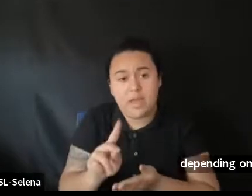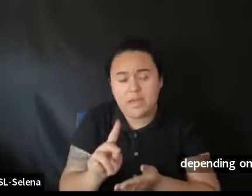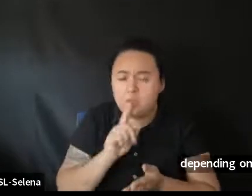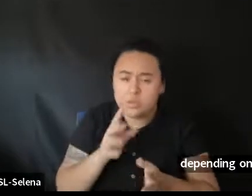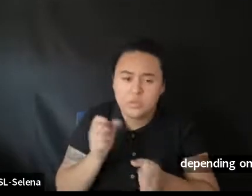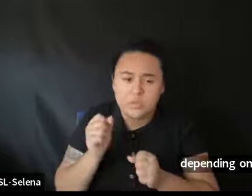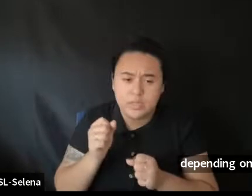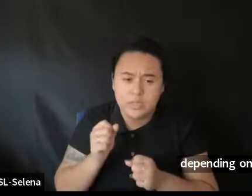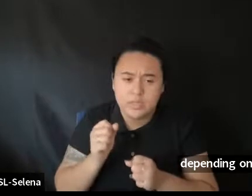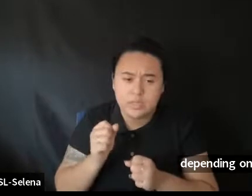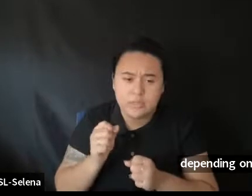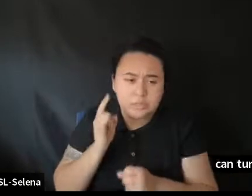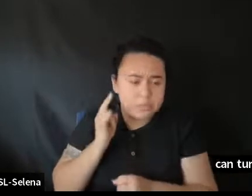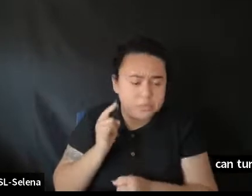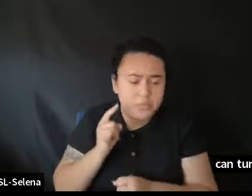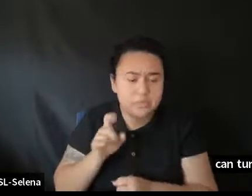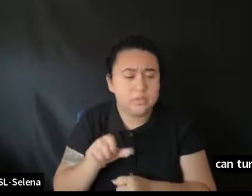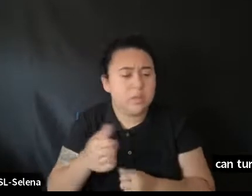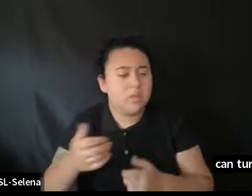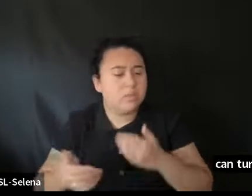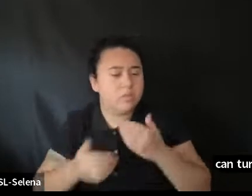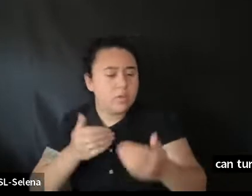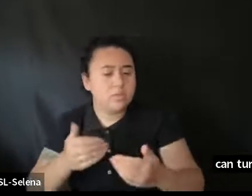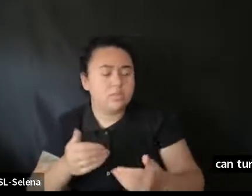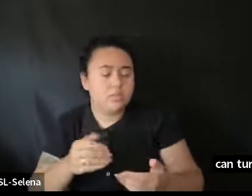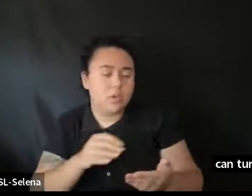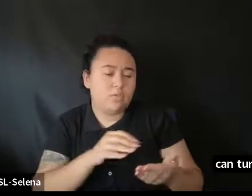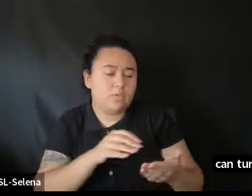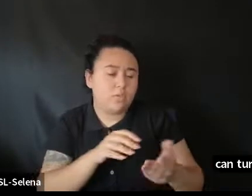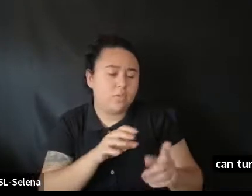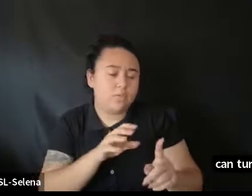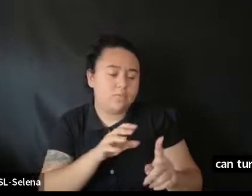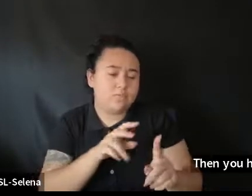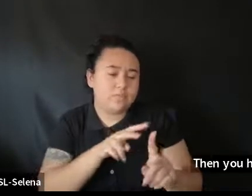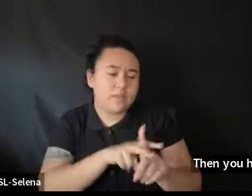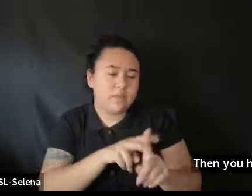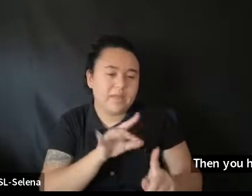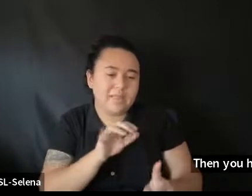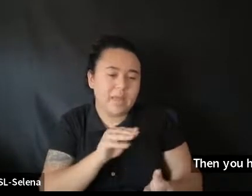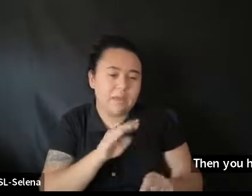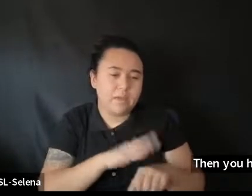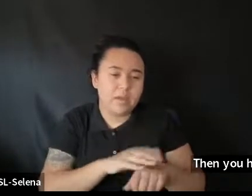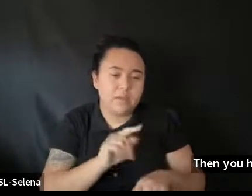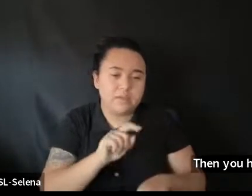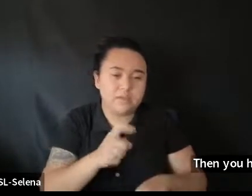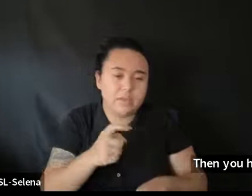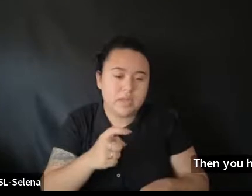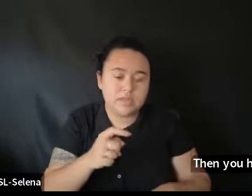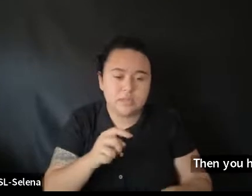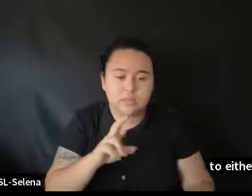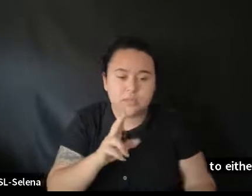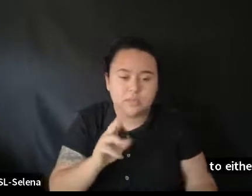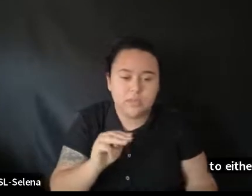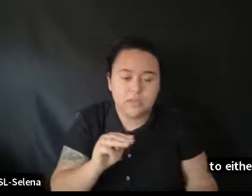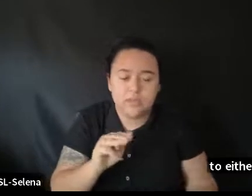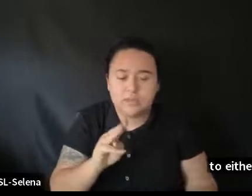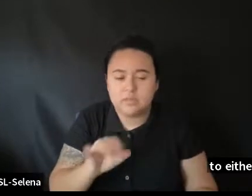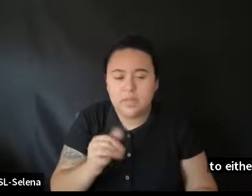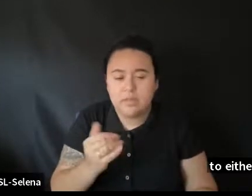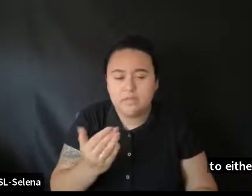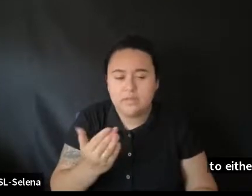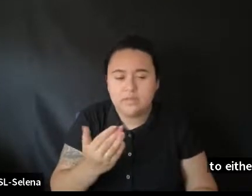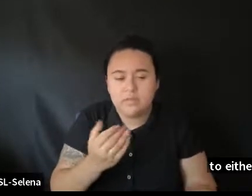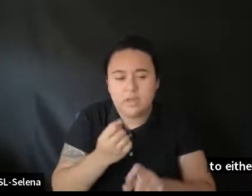Then you have another process. You have to either claim it on a tax return, which happens, you know, May 15th of every year for Louisiana